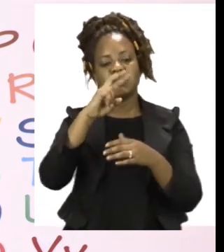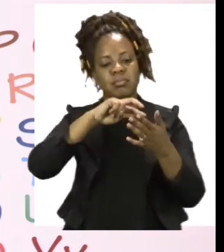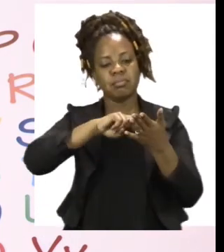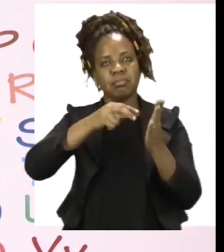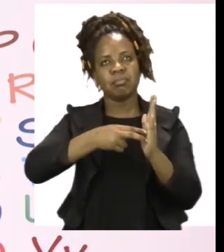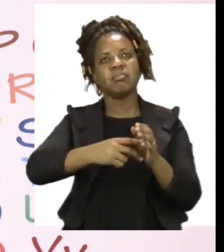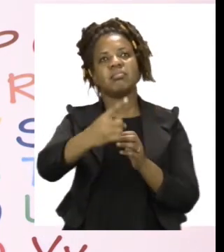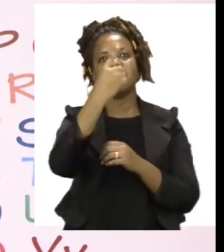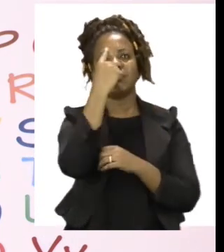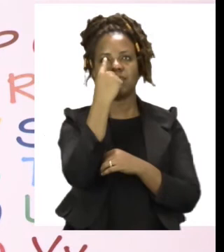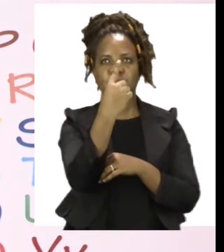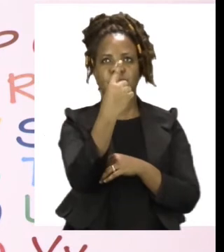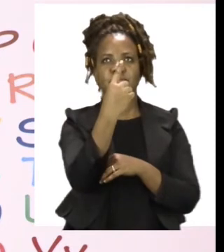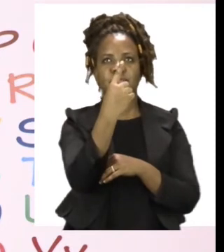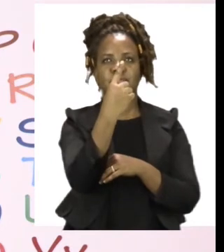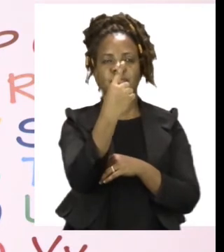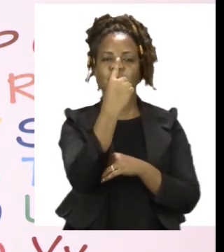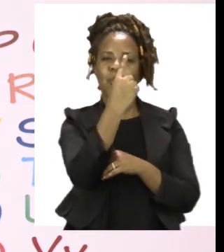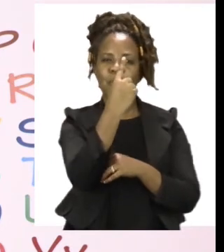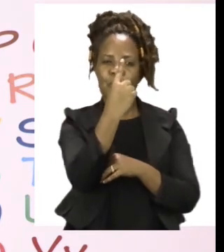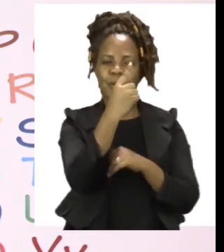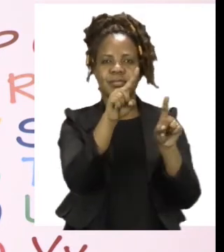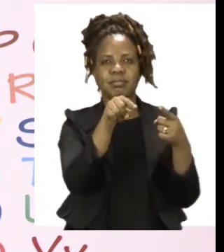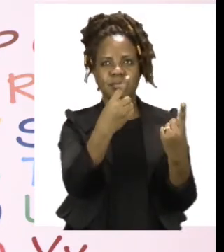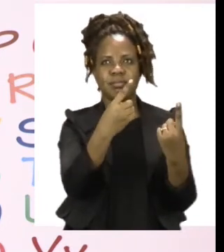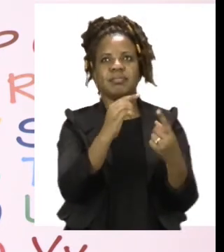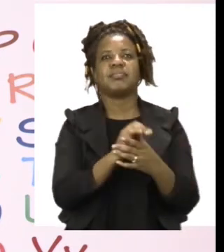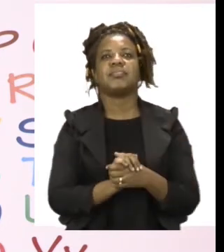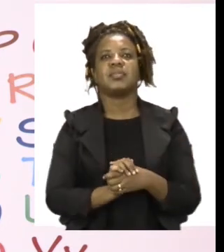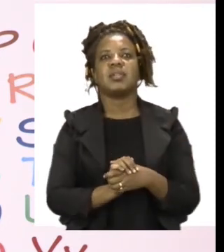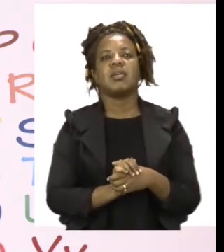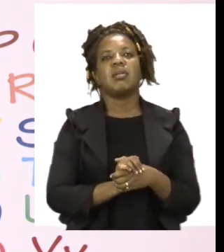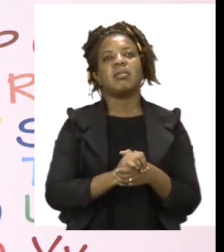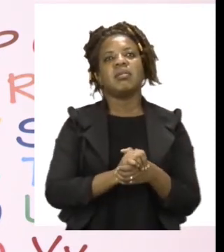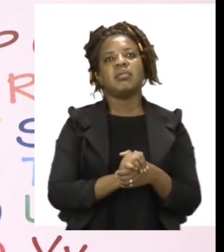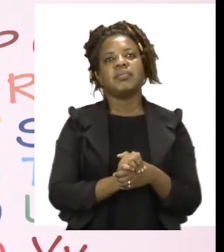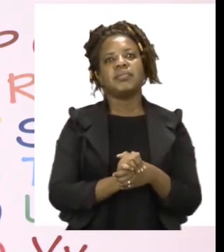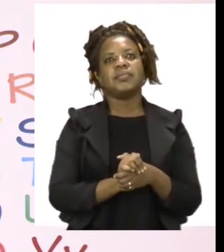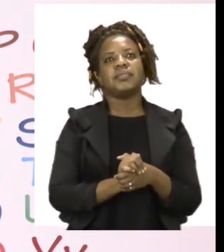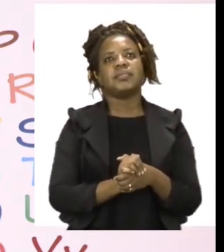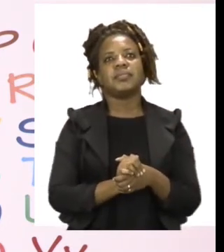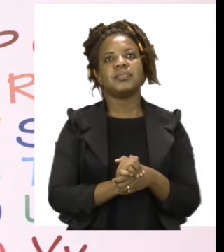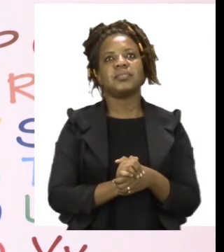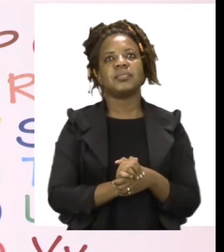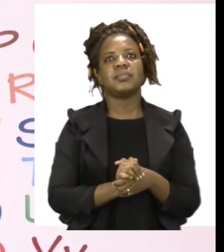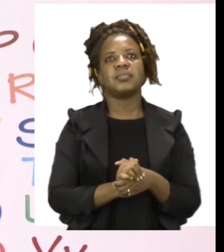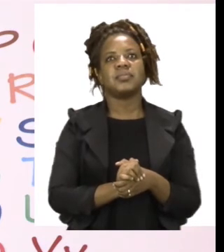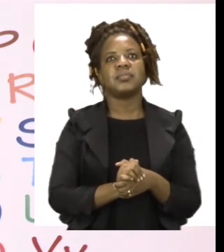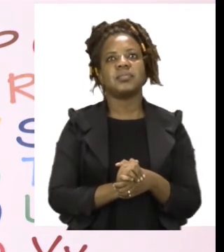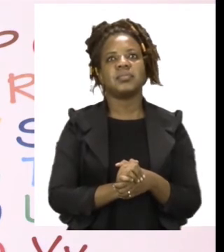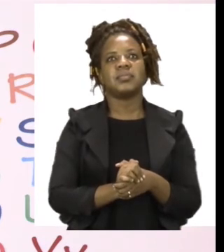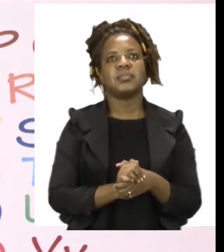is alone, or something is only one, a we say it is singular. Then